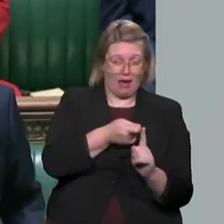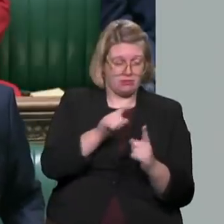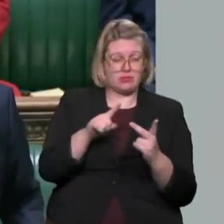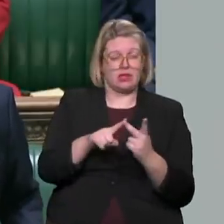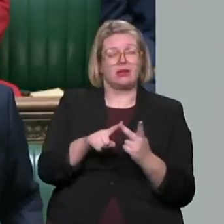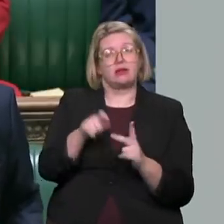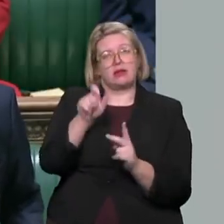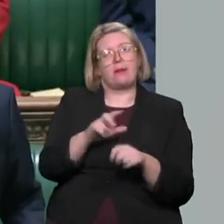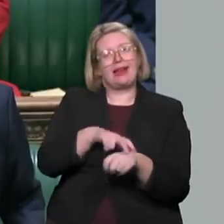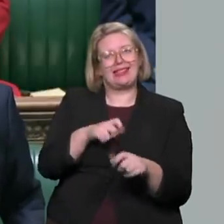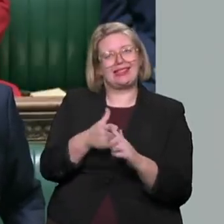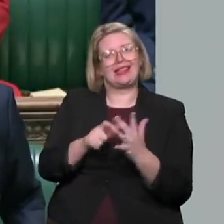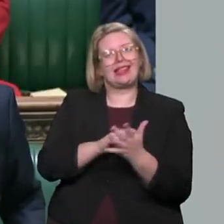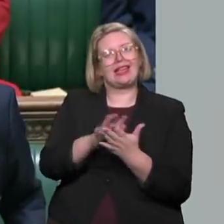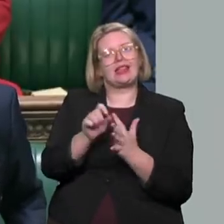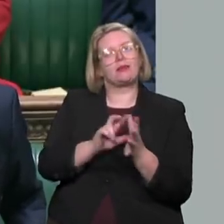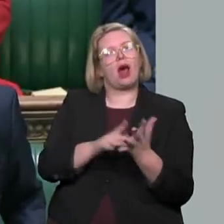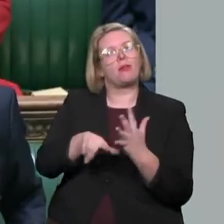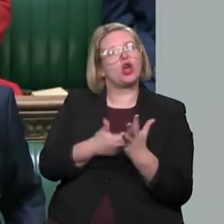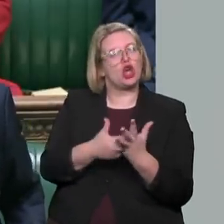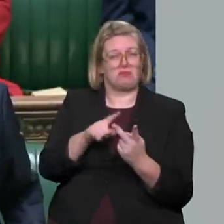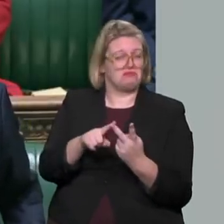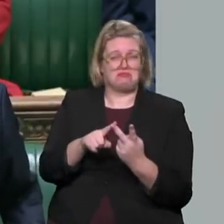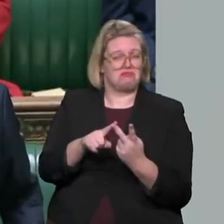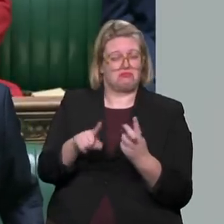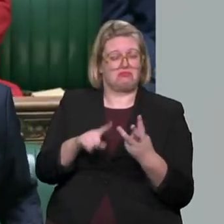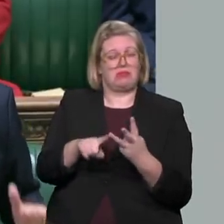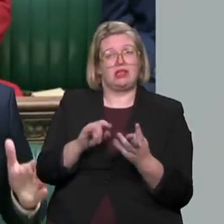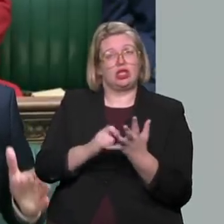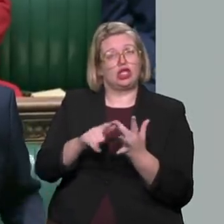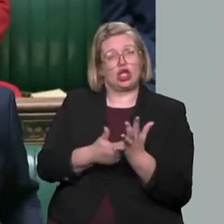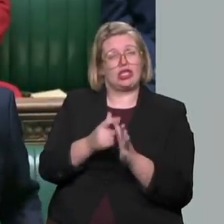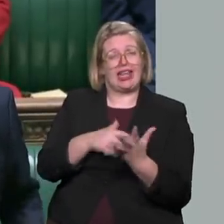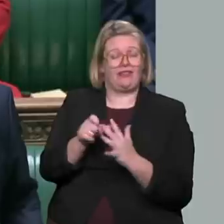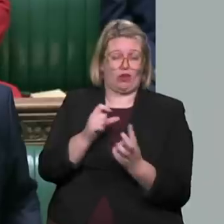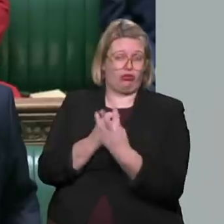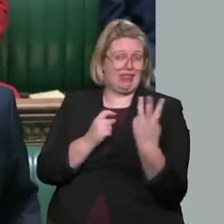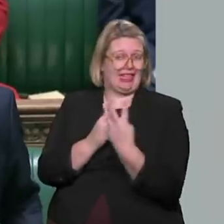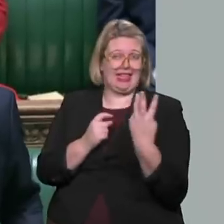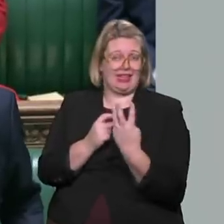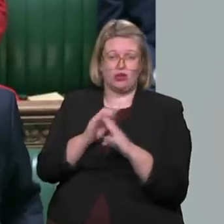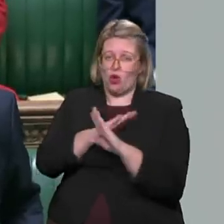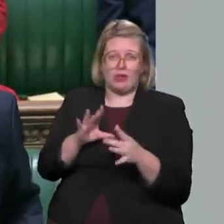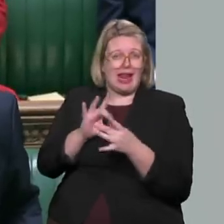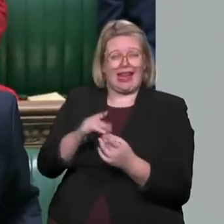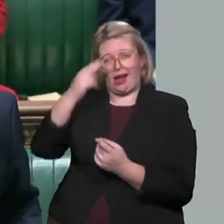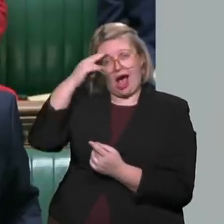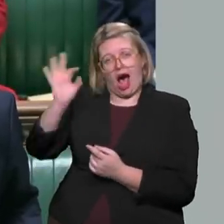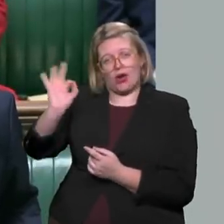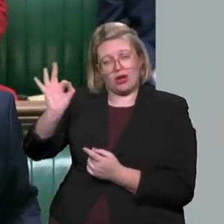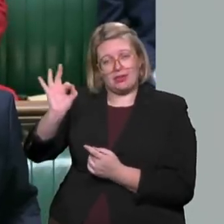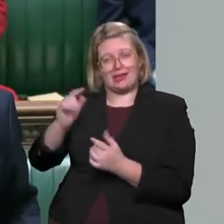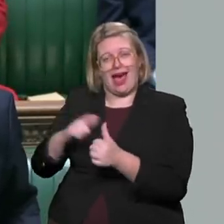circumstances surrounding his death, nor would it have saved Sir David. If we are to get serious about stopping violent